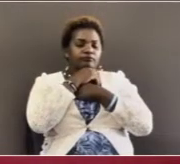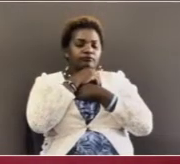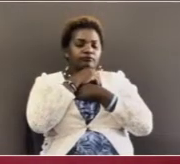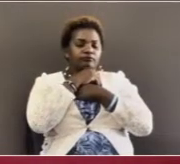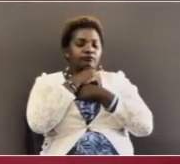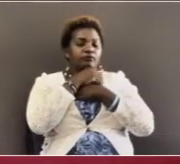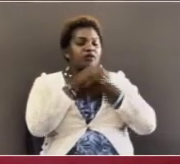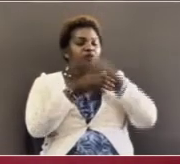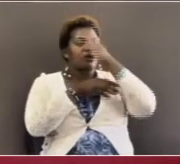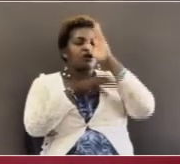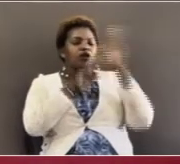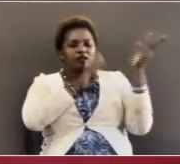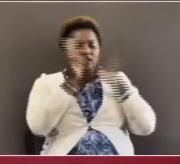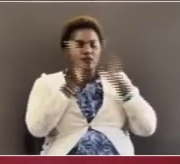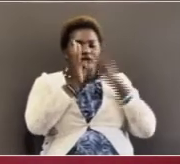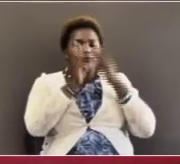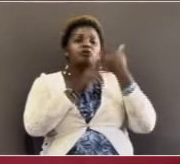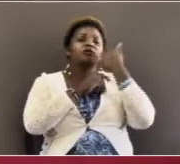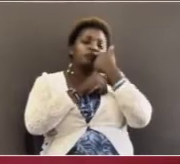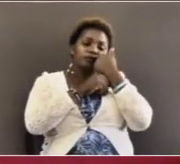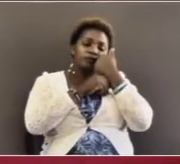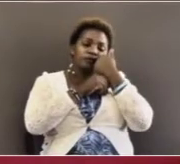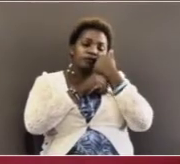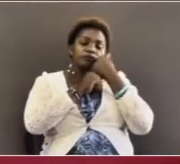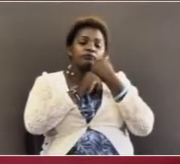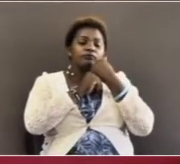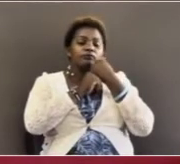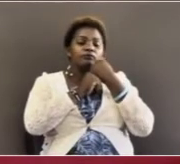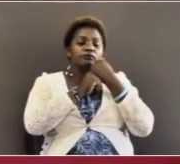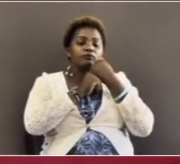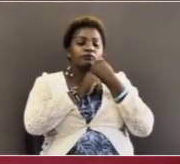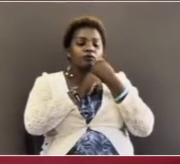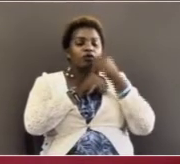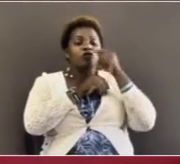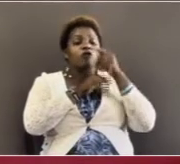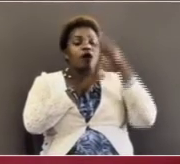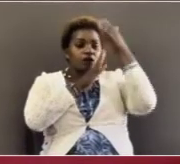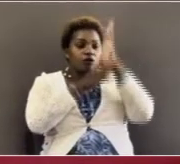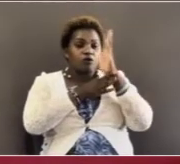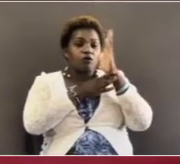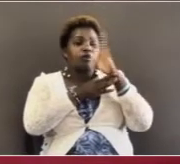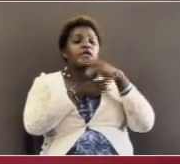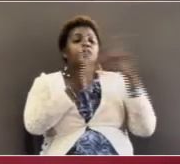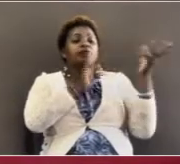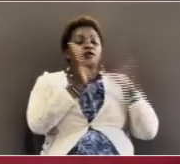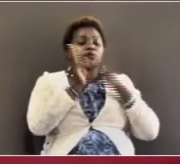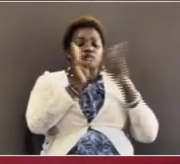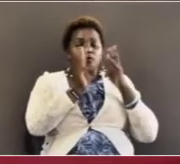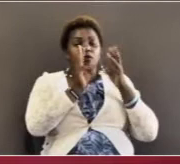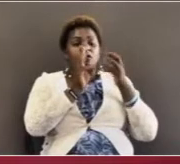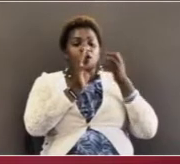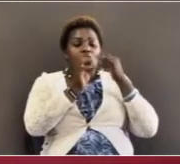your God in the storms of sicknesses your God in the storms